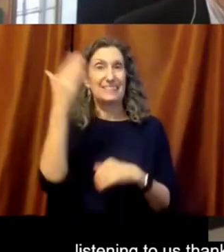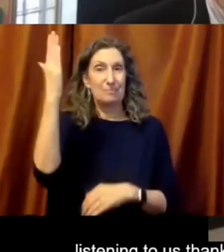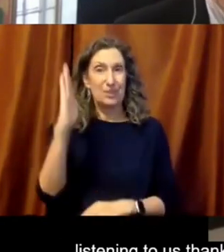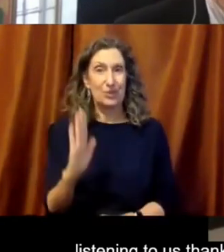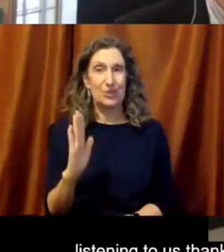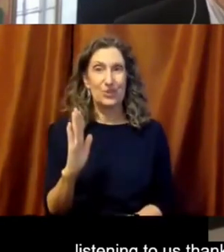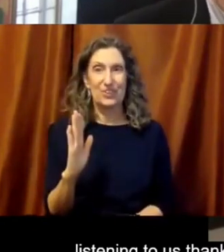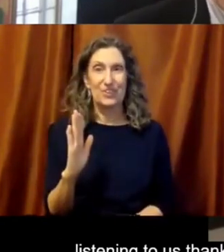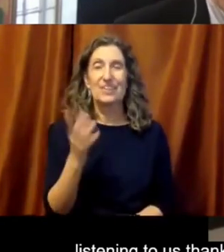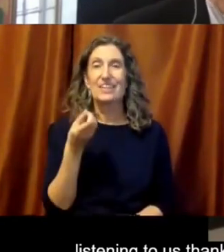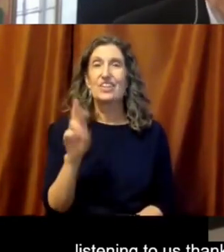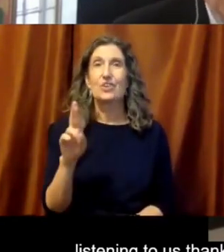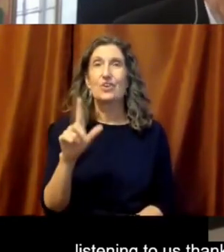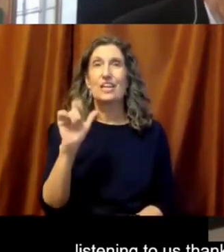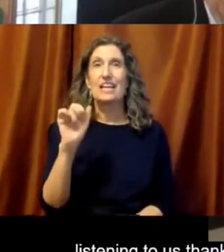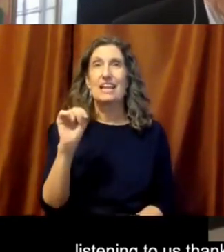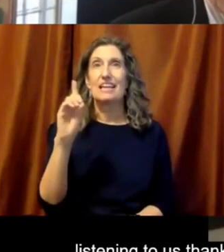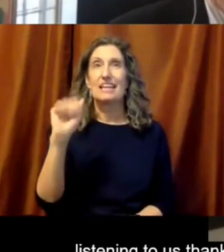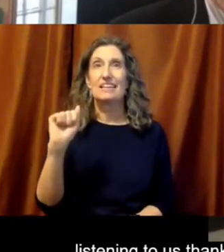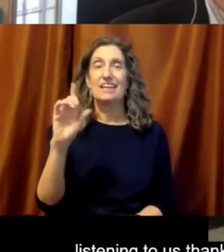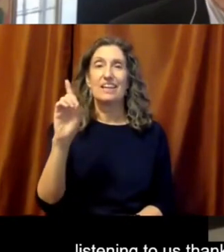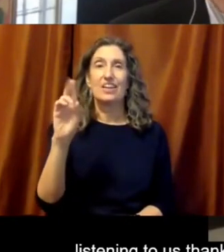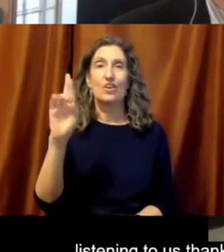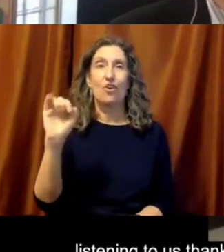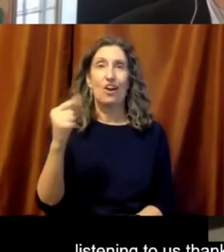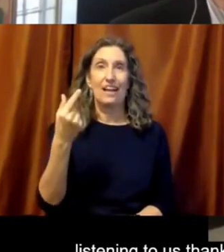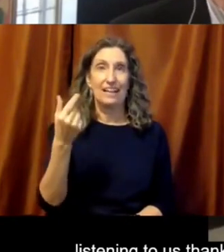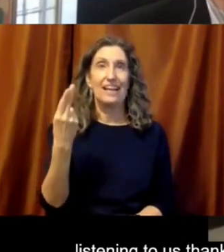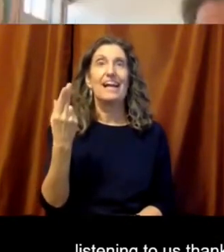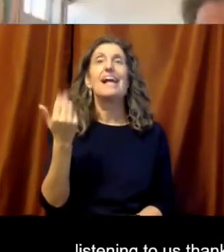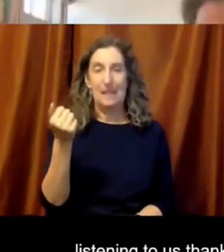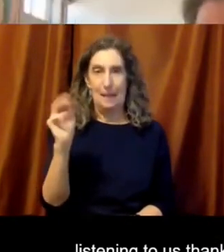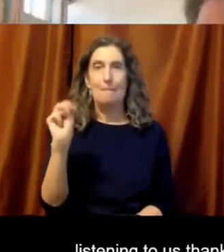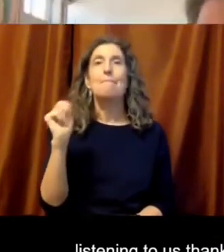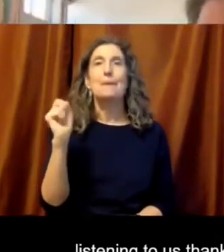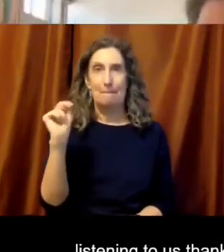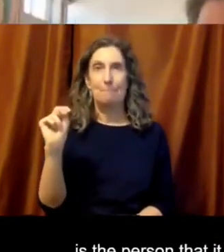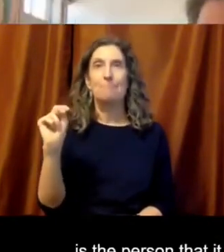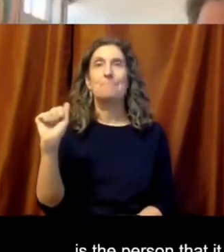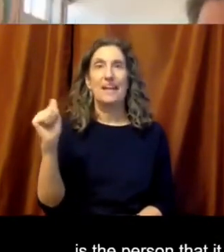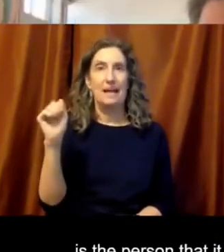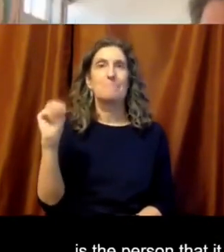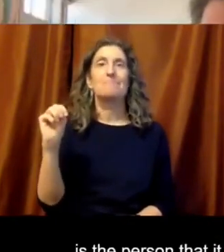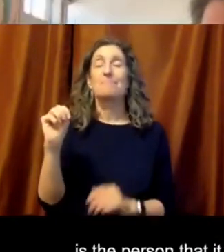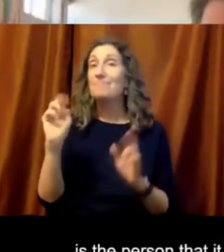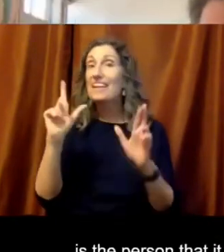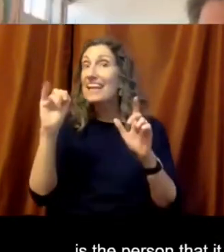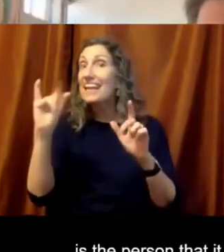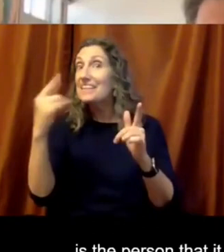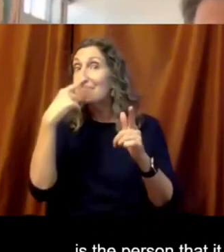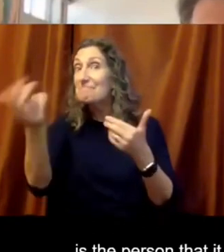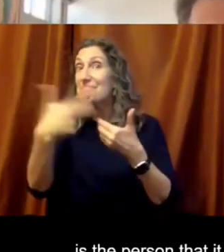us by introducing our next speaker, Dr. Linda Darling-Hammond. David, are you